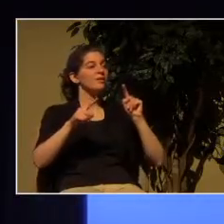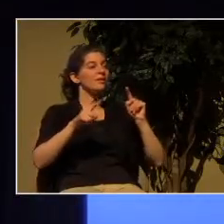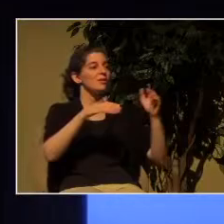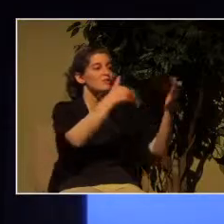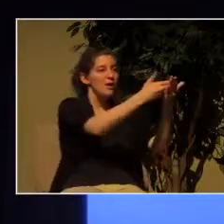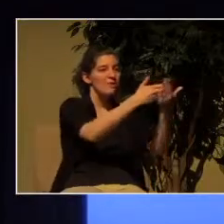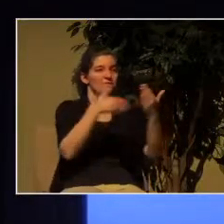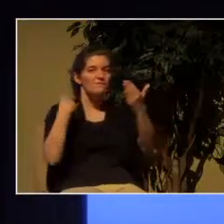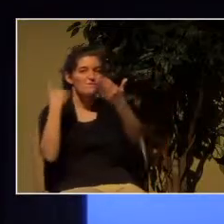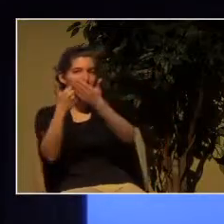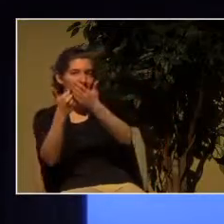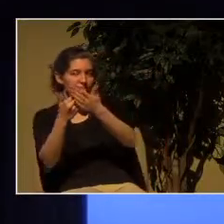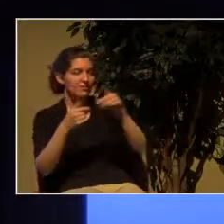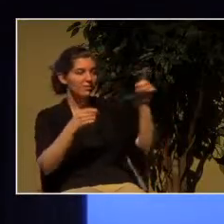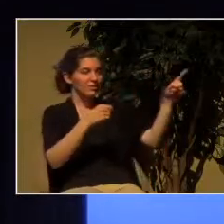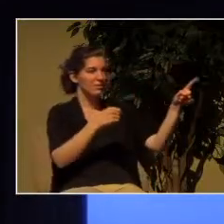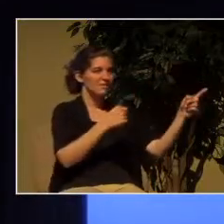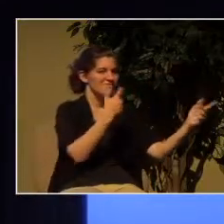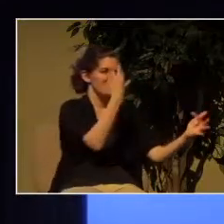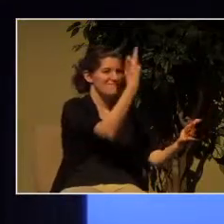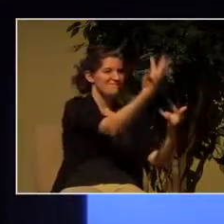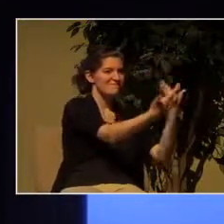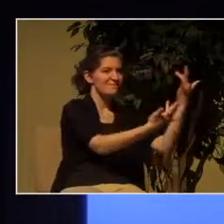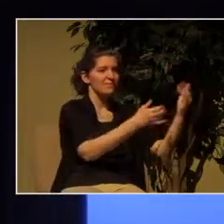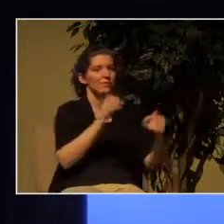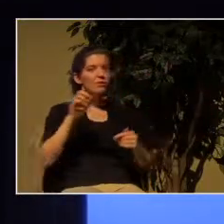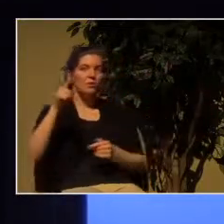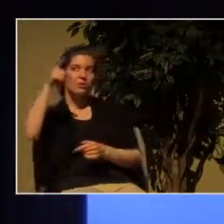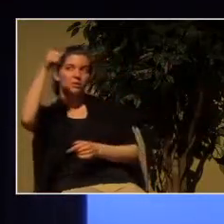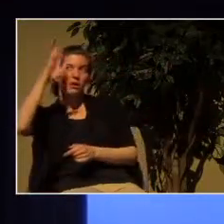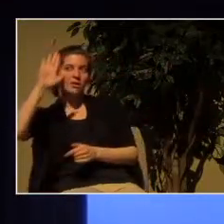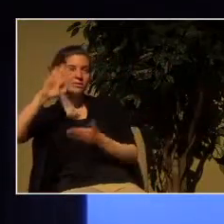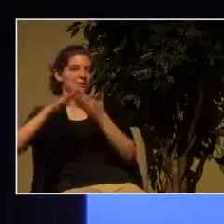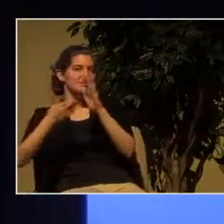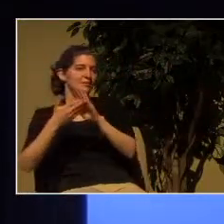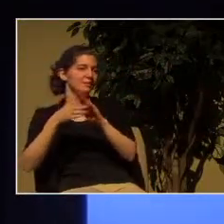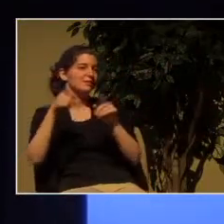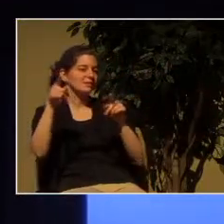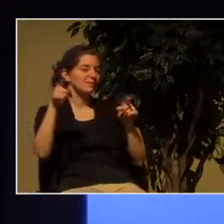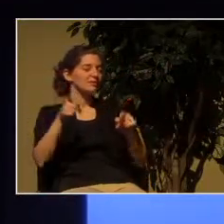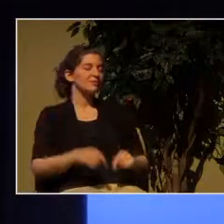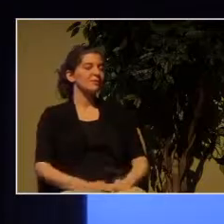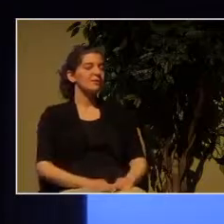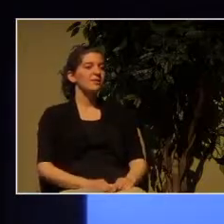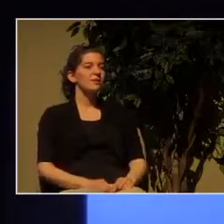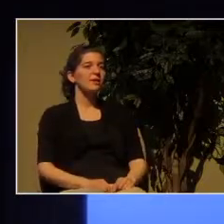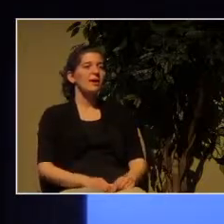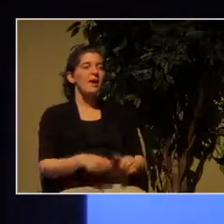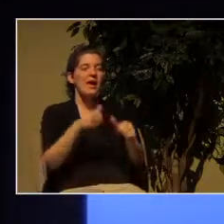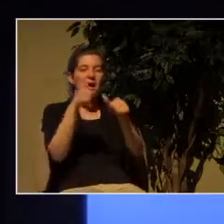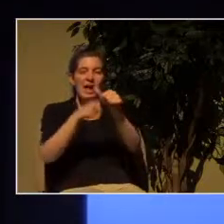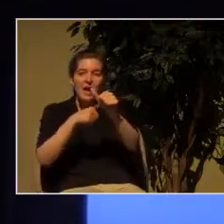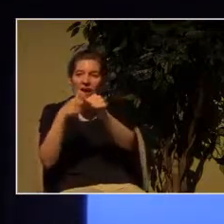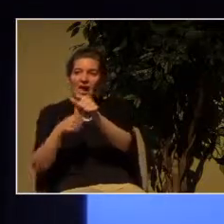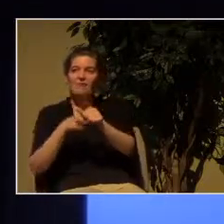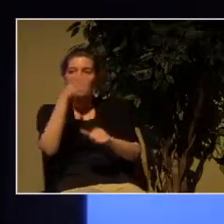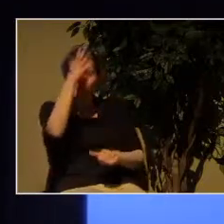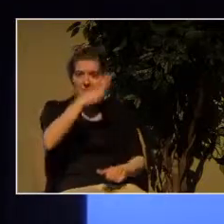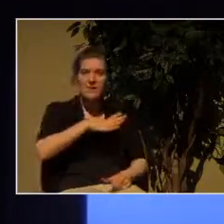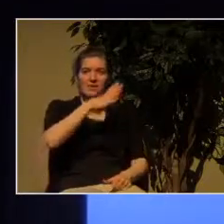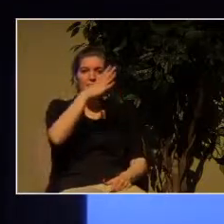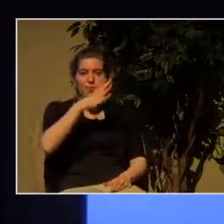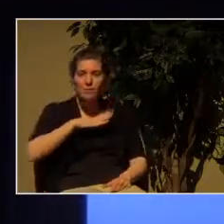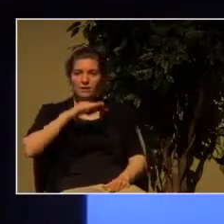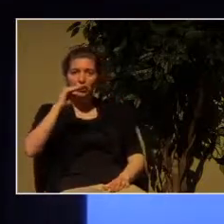or the city of God every man woman and child in the world including you and me sitting here we